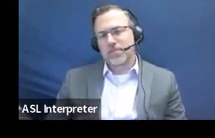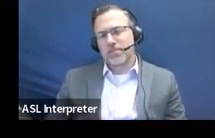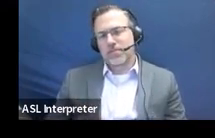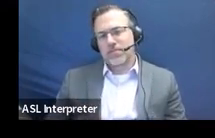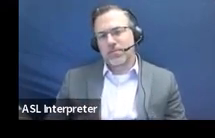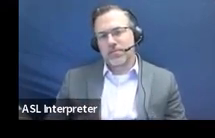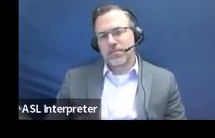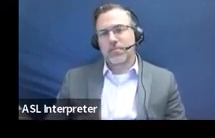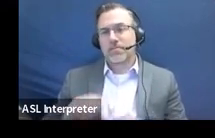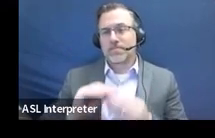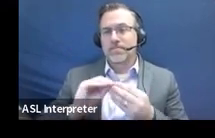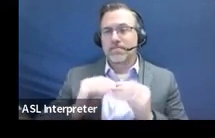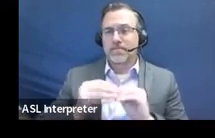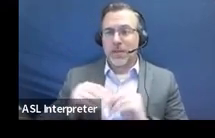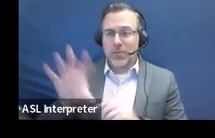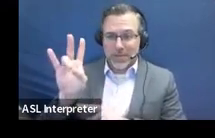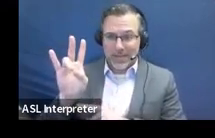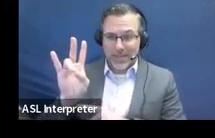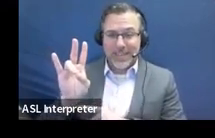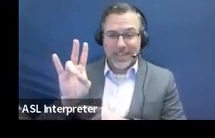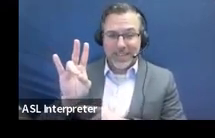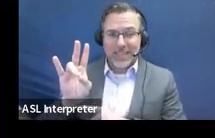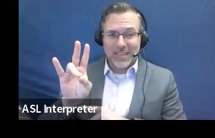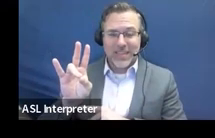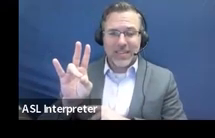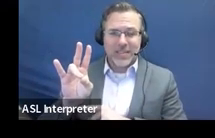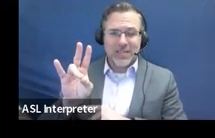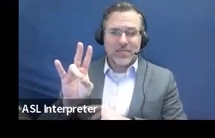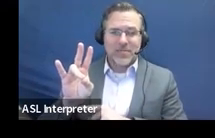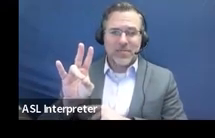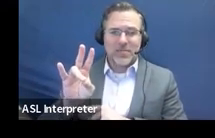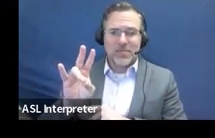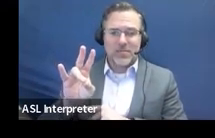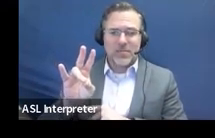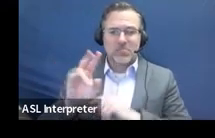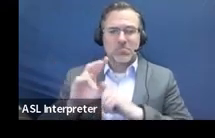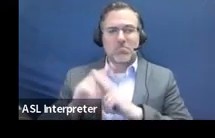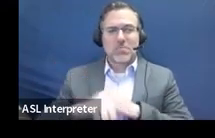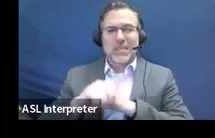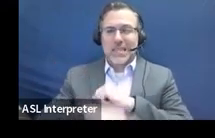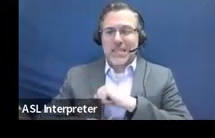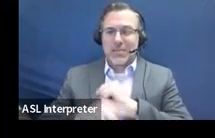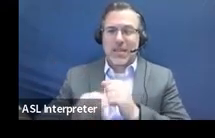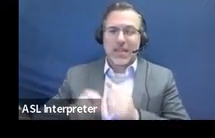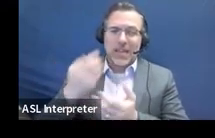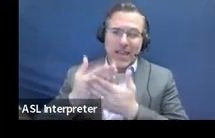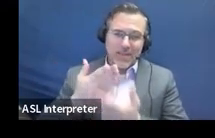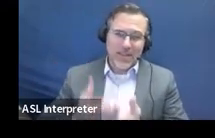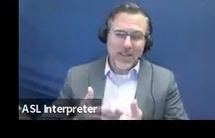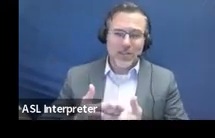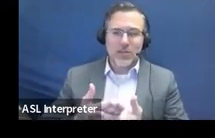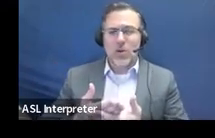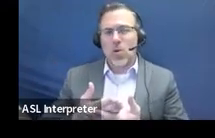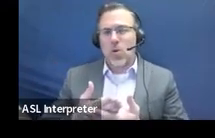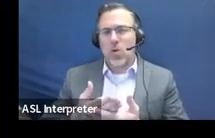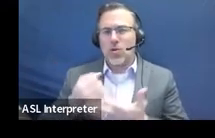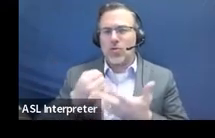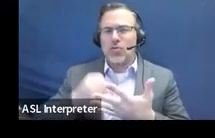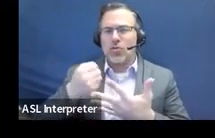Number seven, does disciplinary evidence or rating scales based on